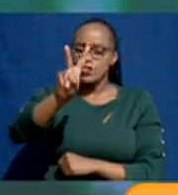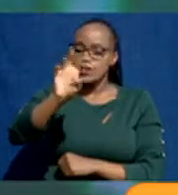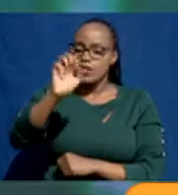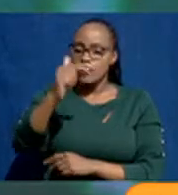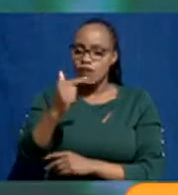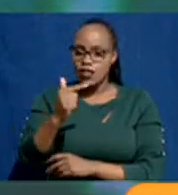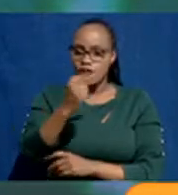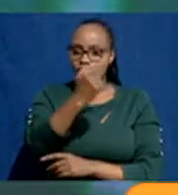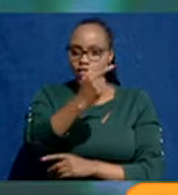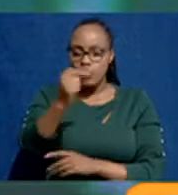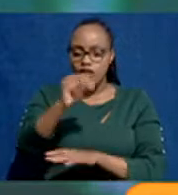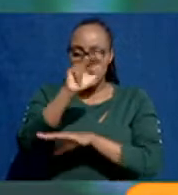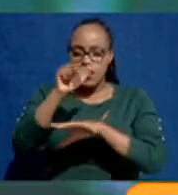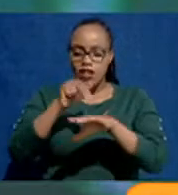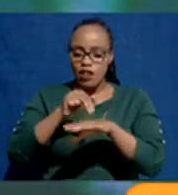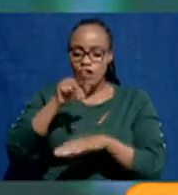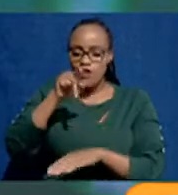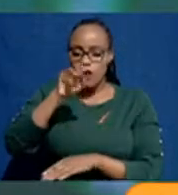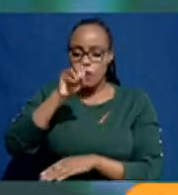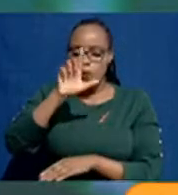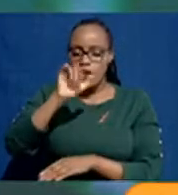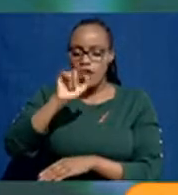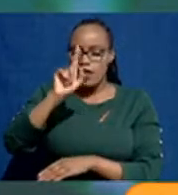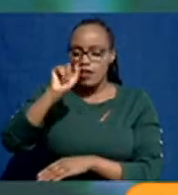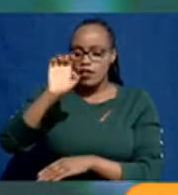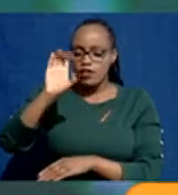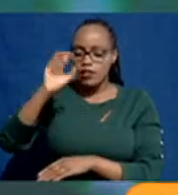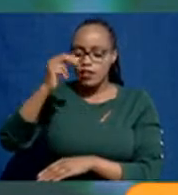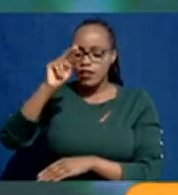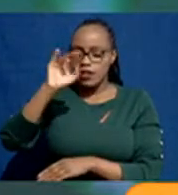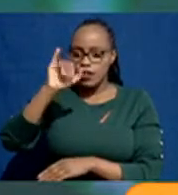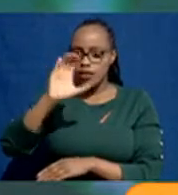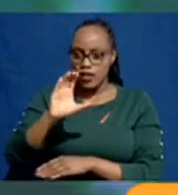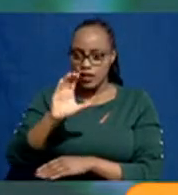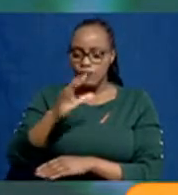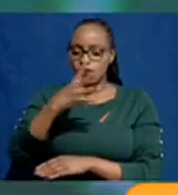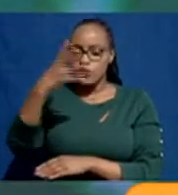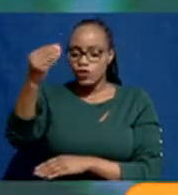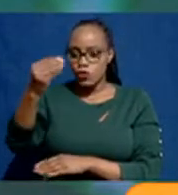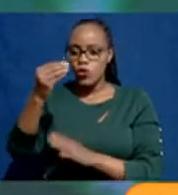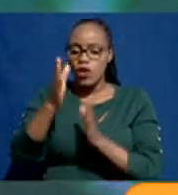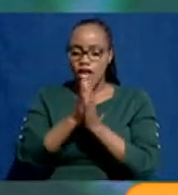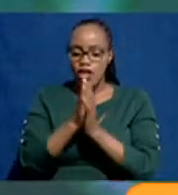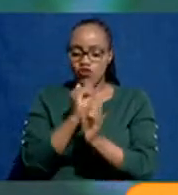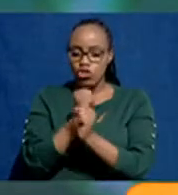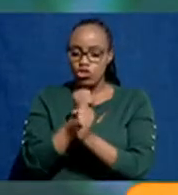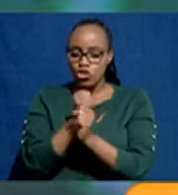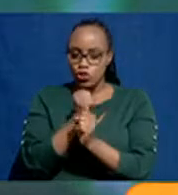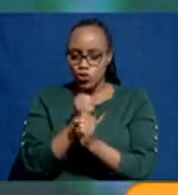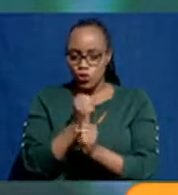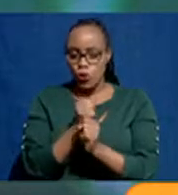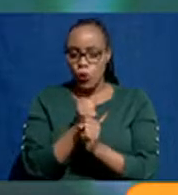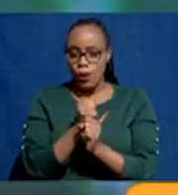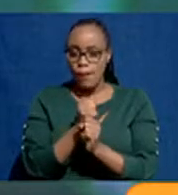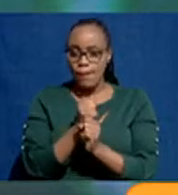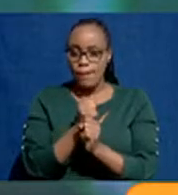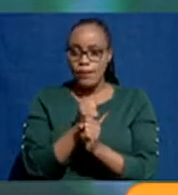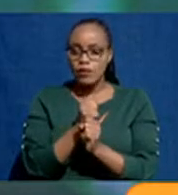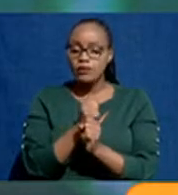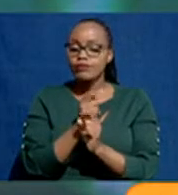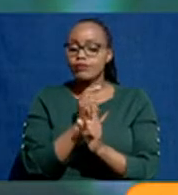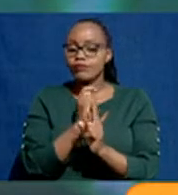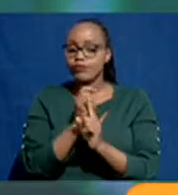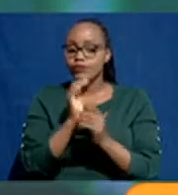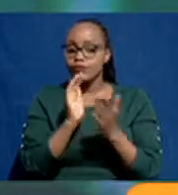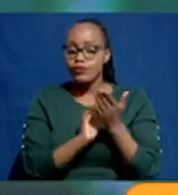our national polytechnics, the 11 of them, to go and undertake retooling